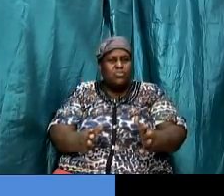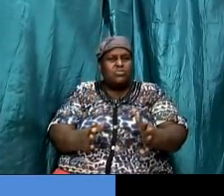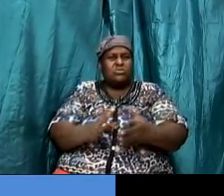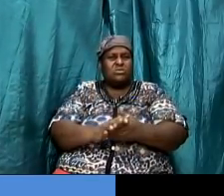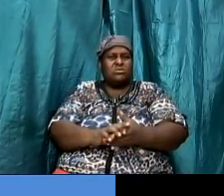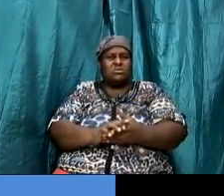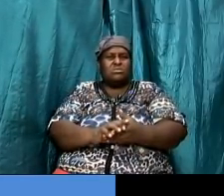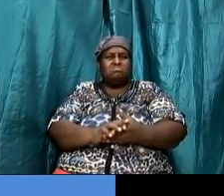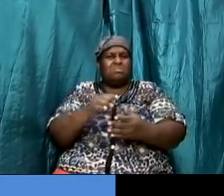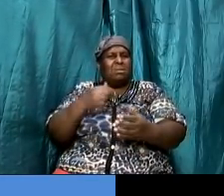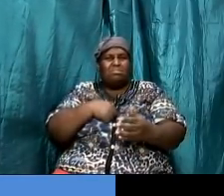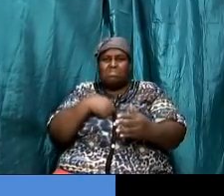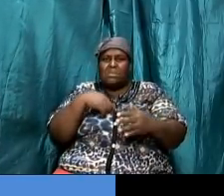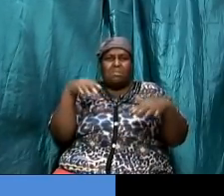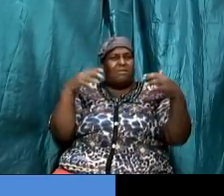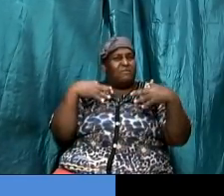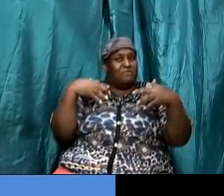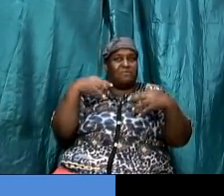i am afraid of you